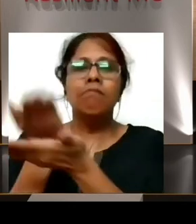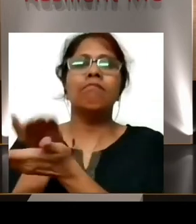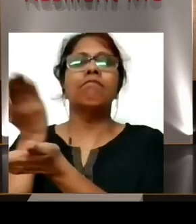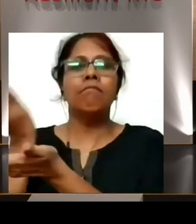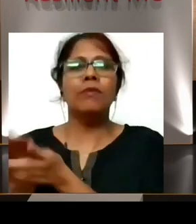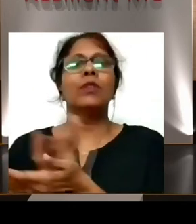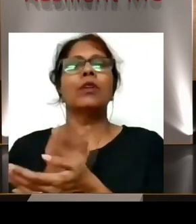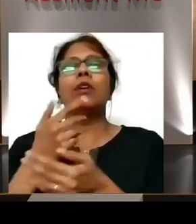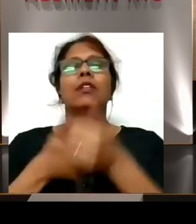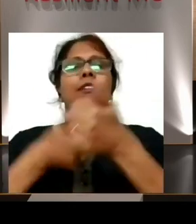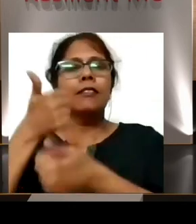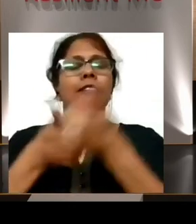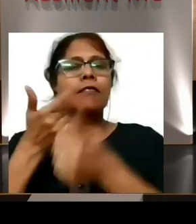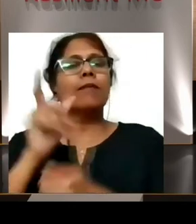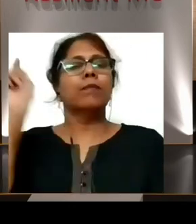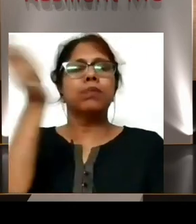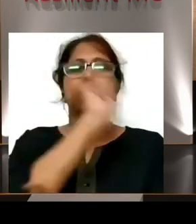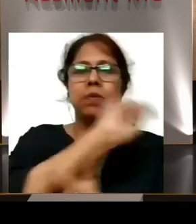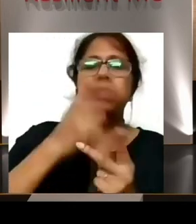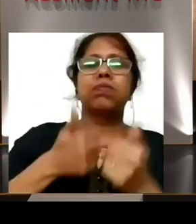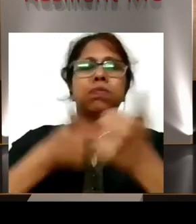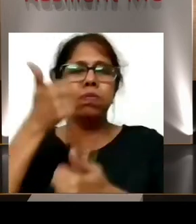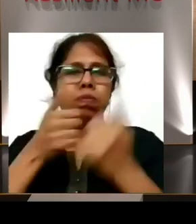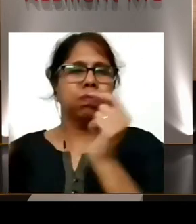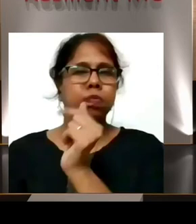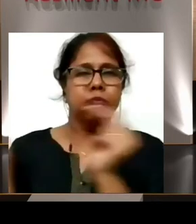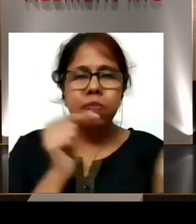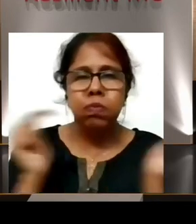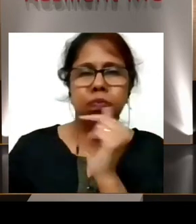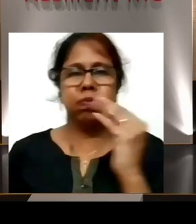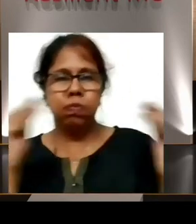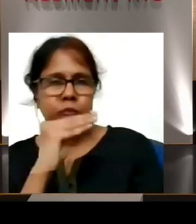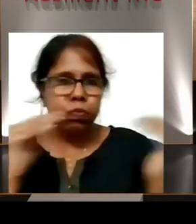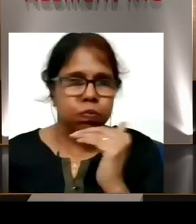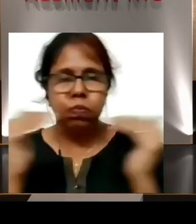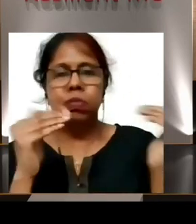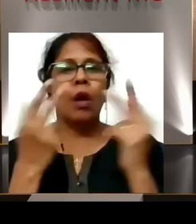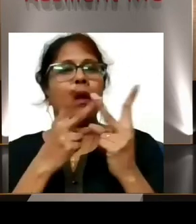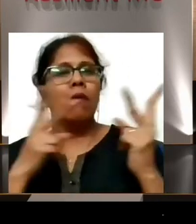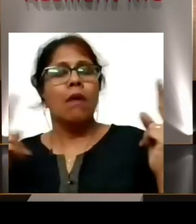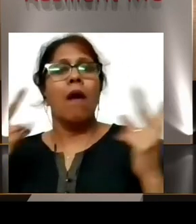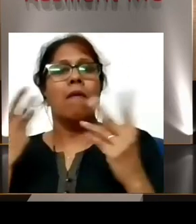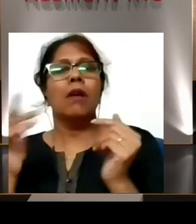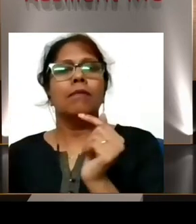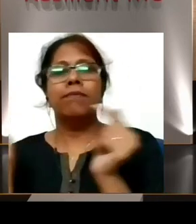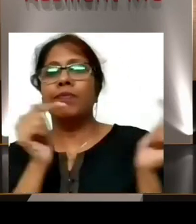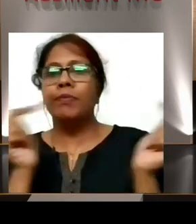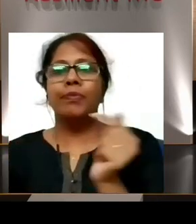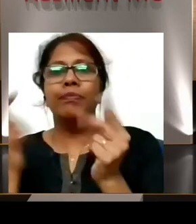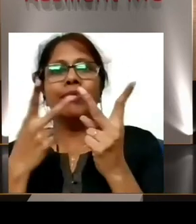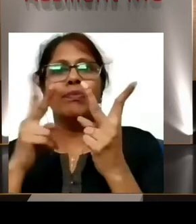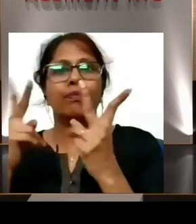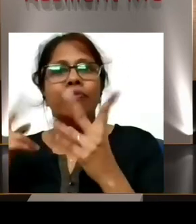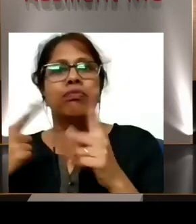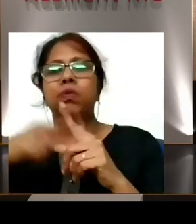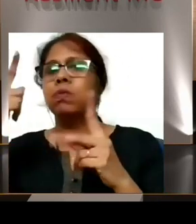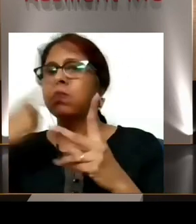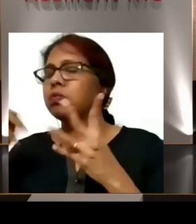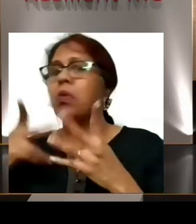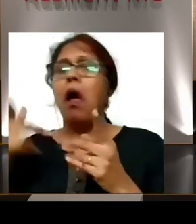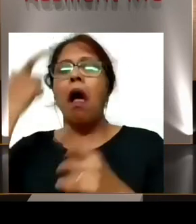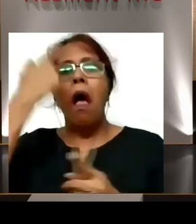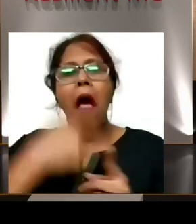multiple local corporate level tournaments in Mumbai. There, there I would have, I would be the only person with